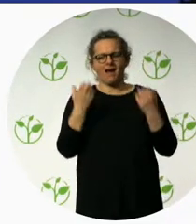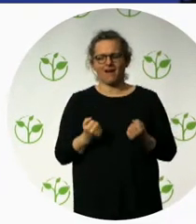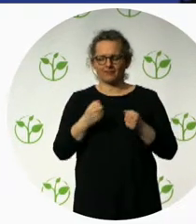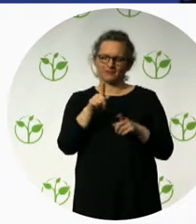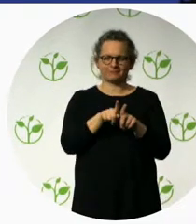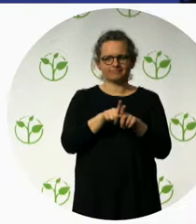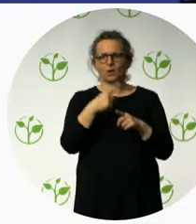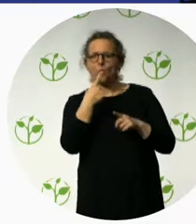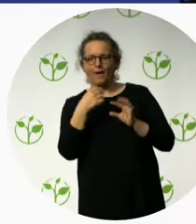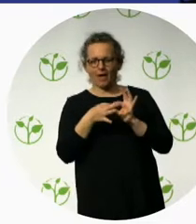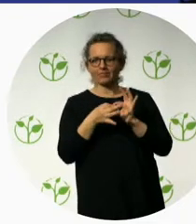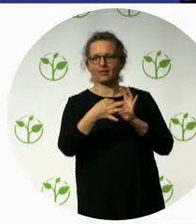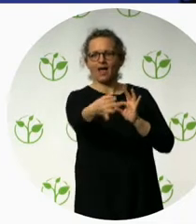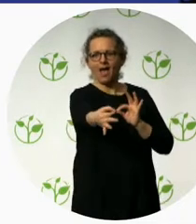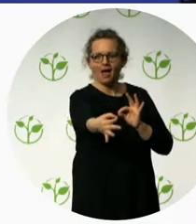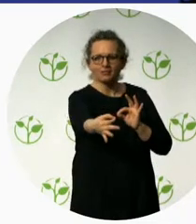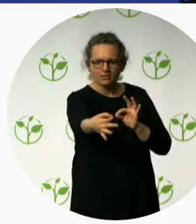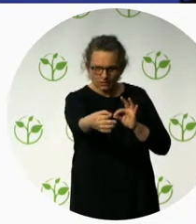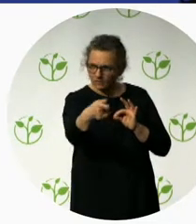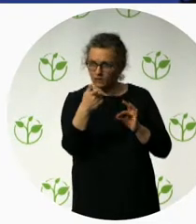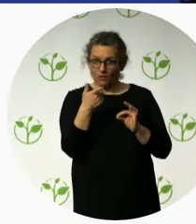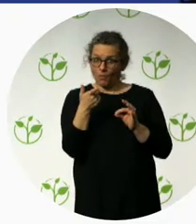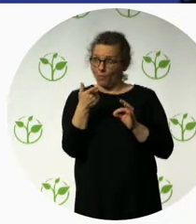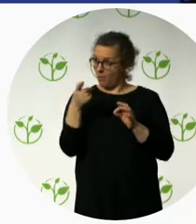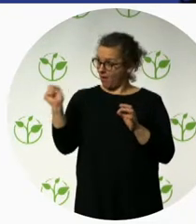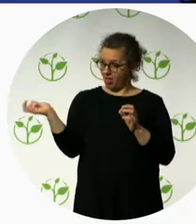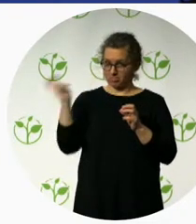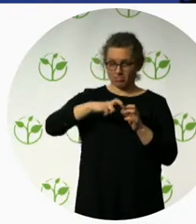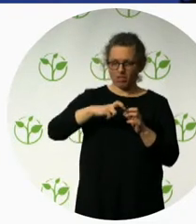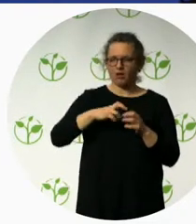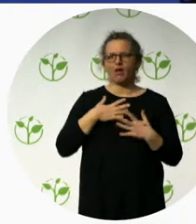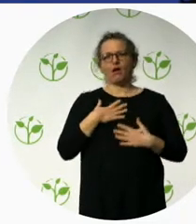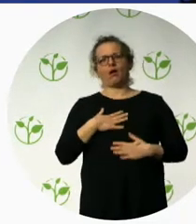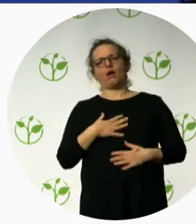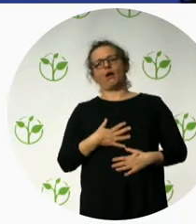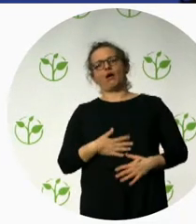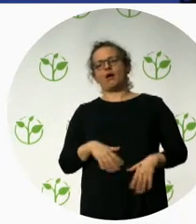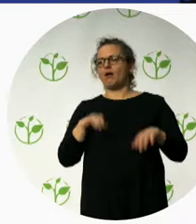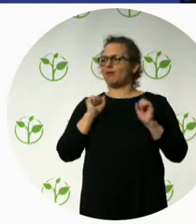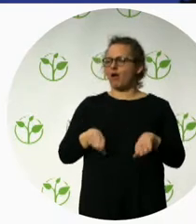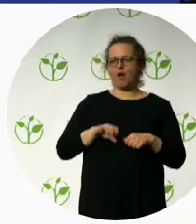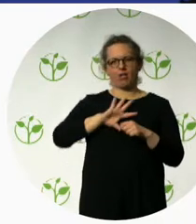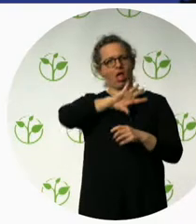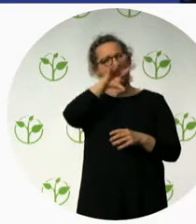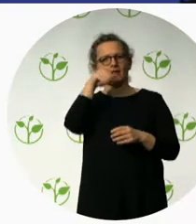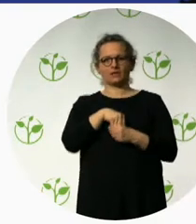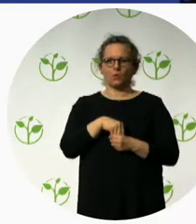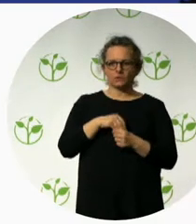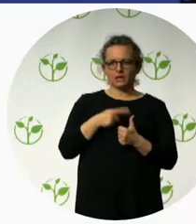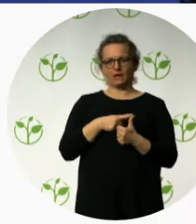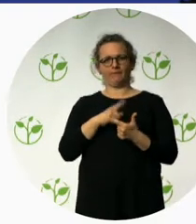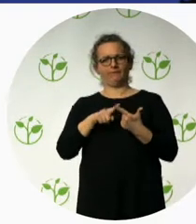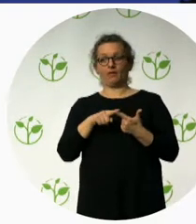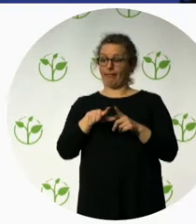the happiness of people that participated. And it was a team, both clients, experts, etc., that were all together doing this team,